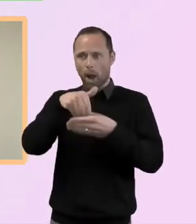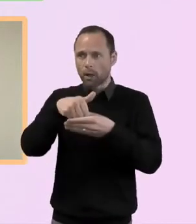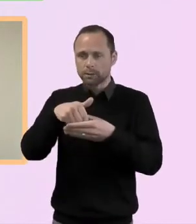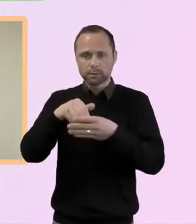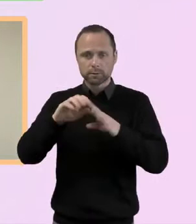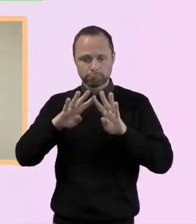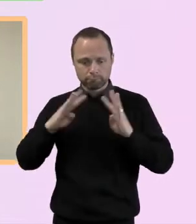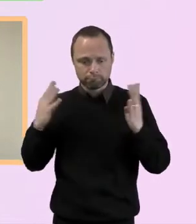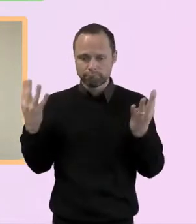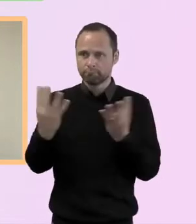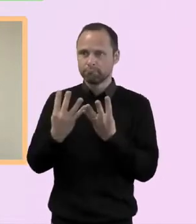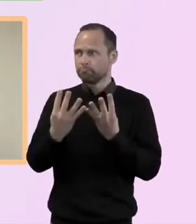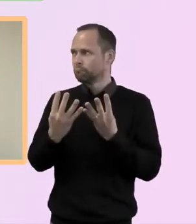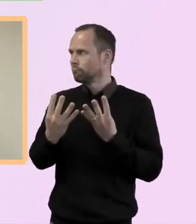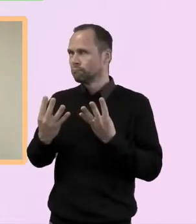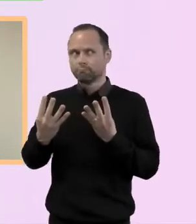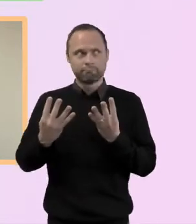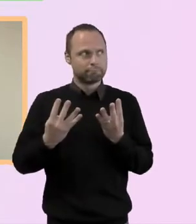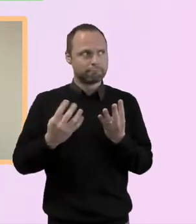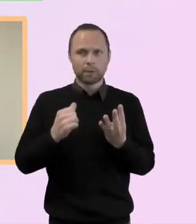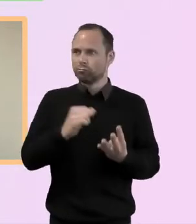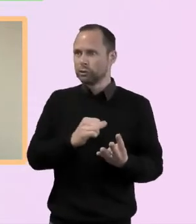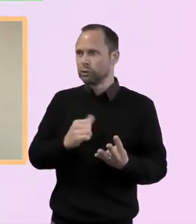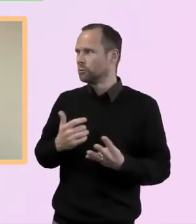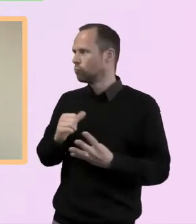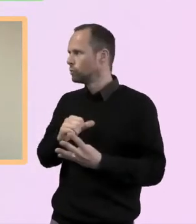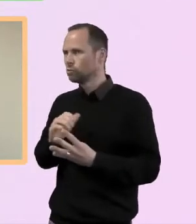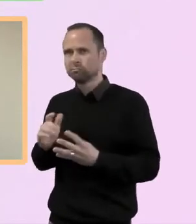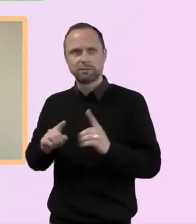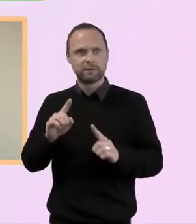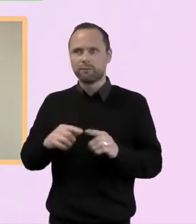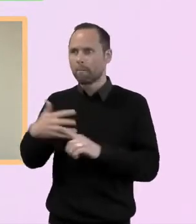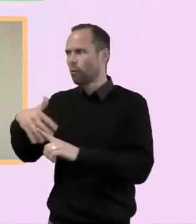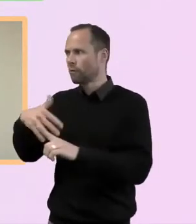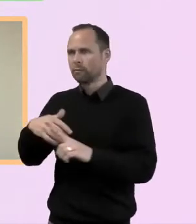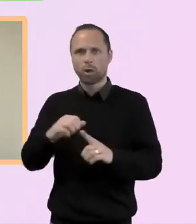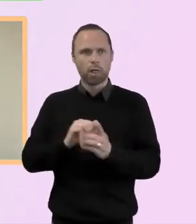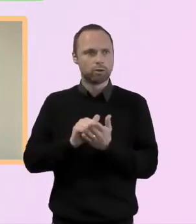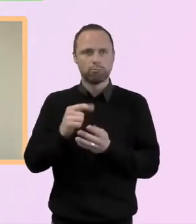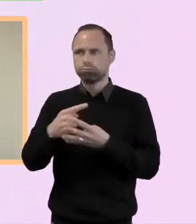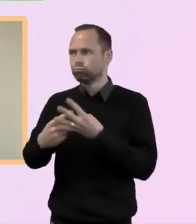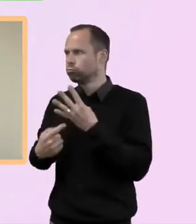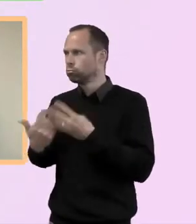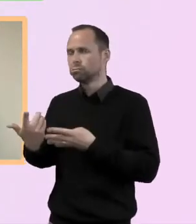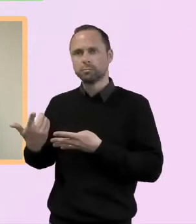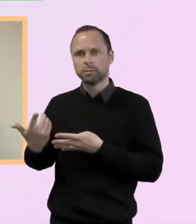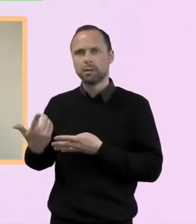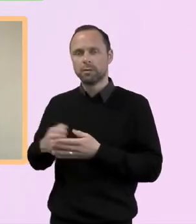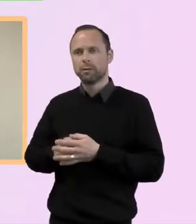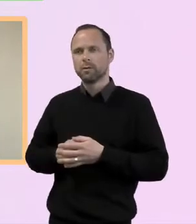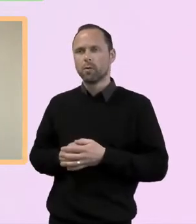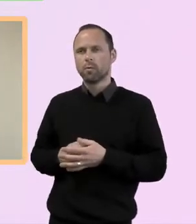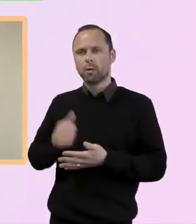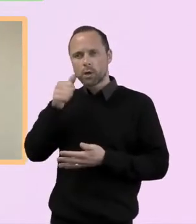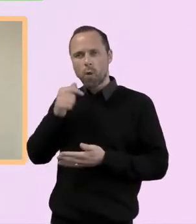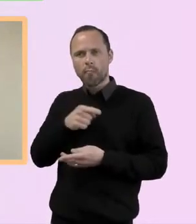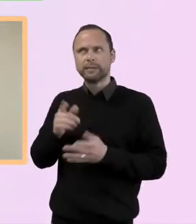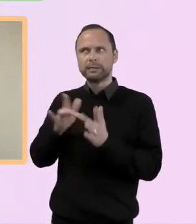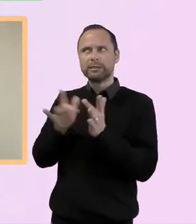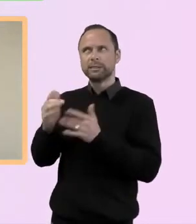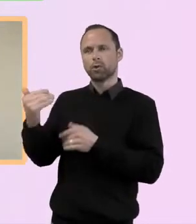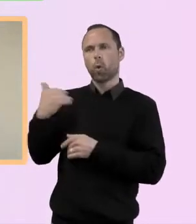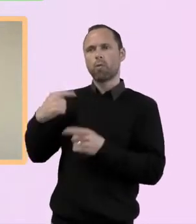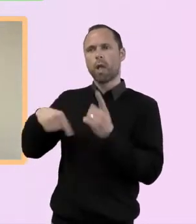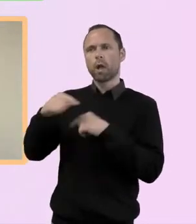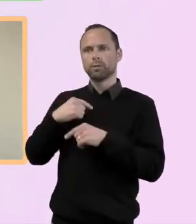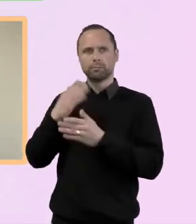mean, again, God has always said that, hasn't you? Jesus came to earth to be amongst us and it's what he calls his church to do. And I know we know that, but again, wow, this is really the time for